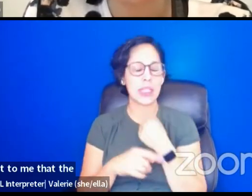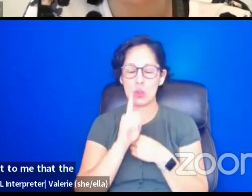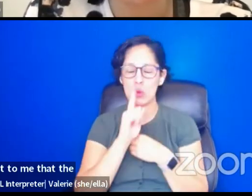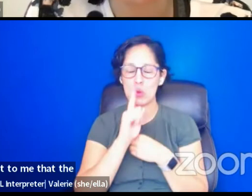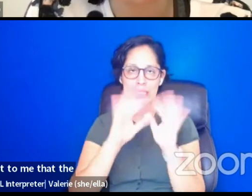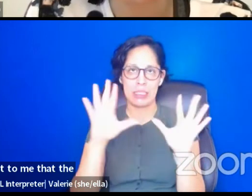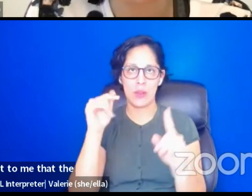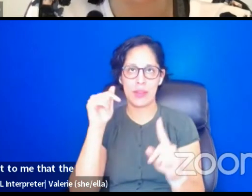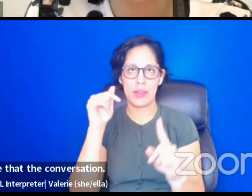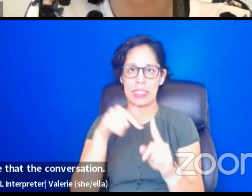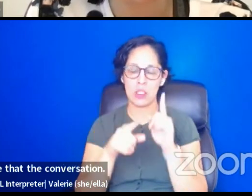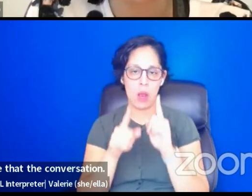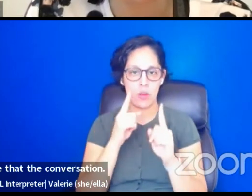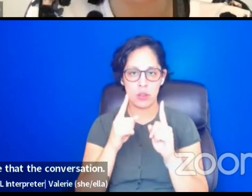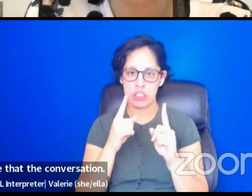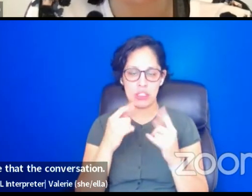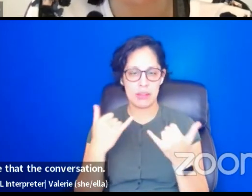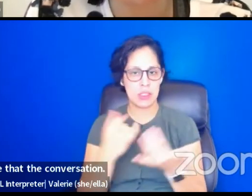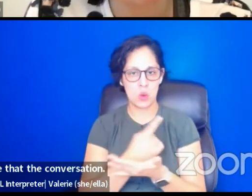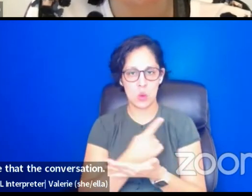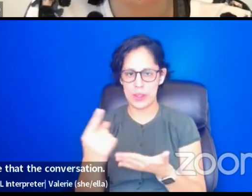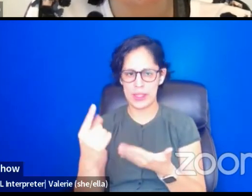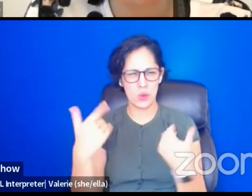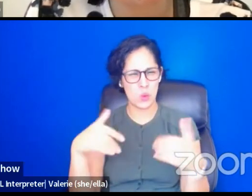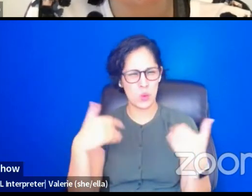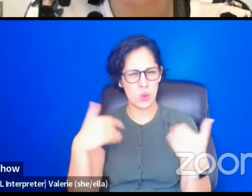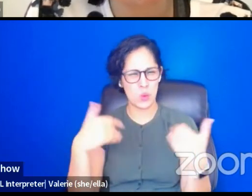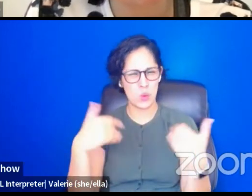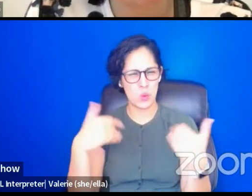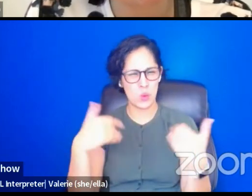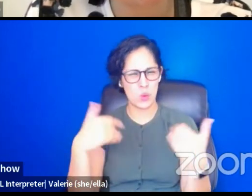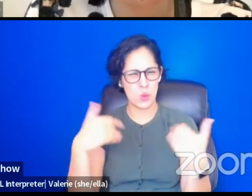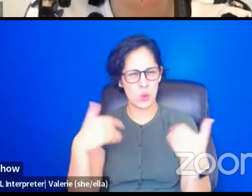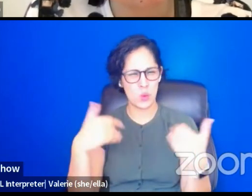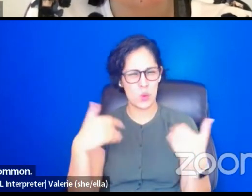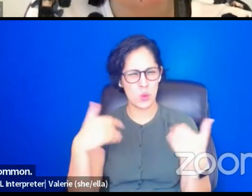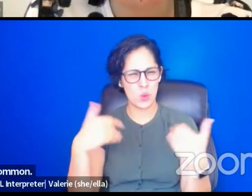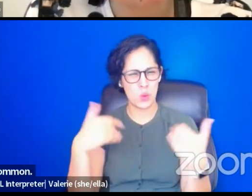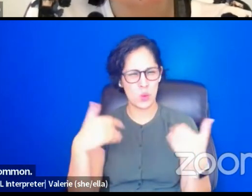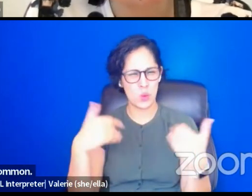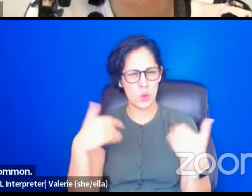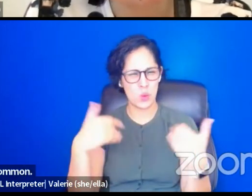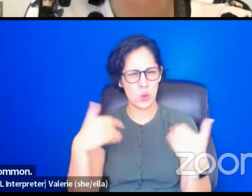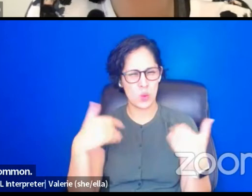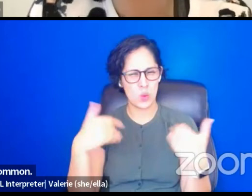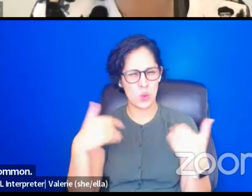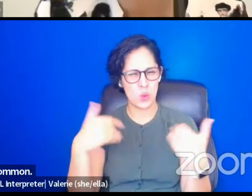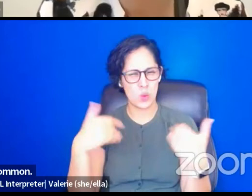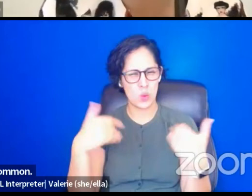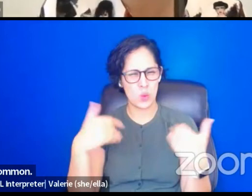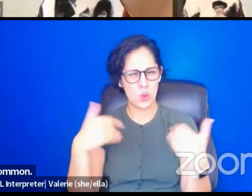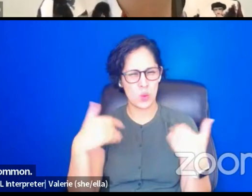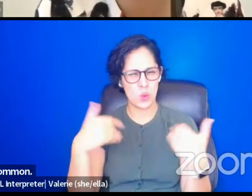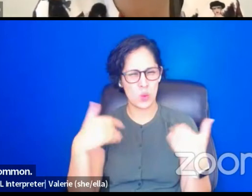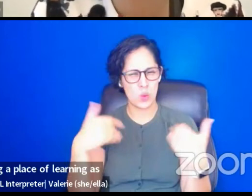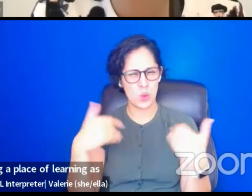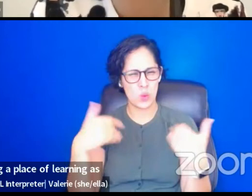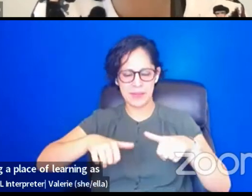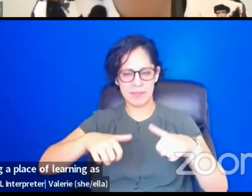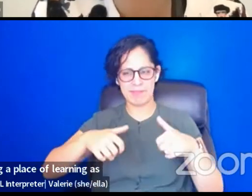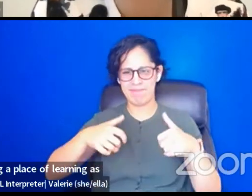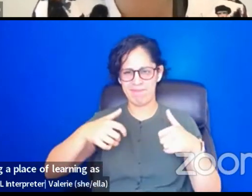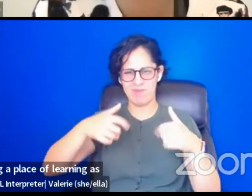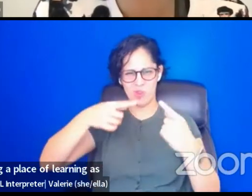conversation this week, how common, um, we're all grappling with being in a place of learning as well